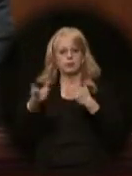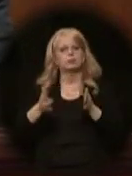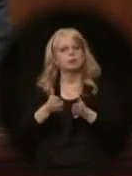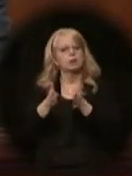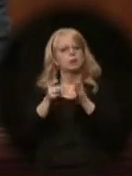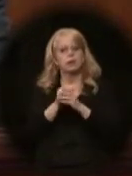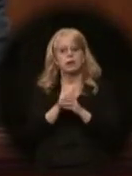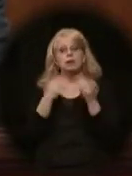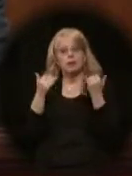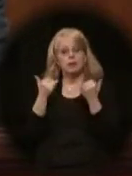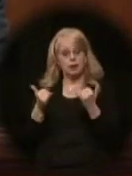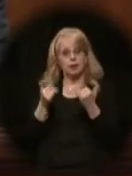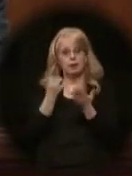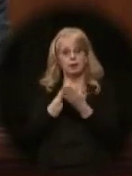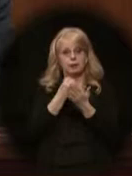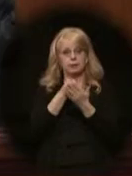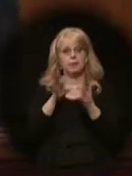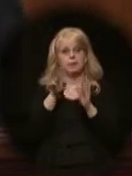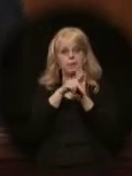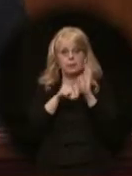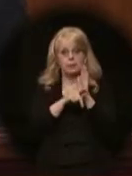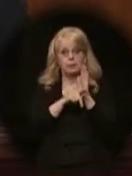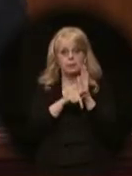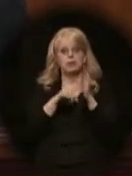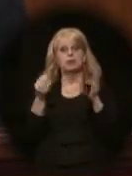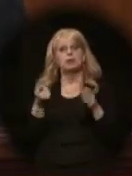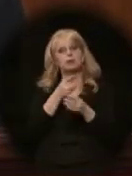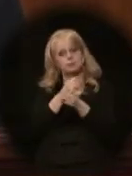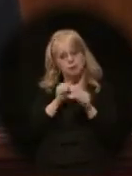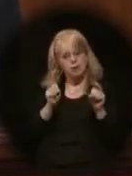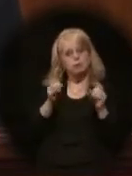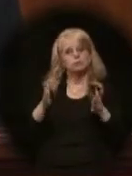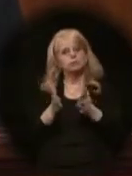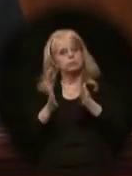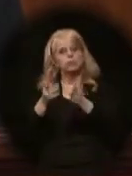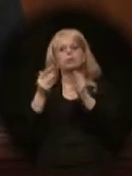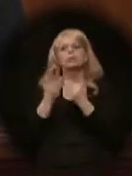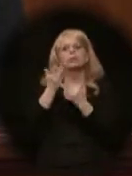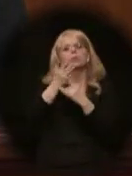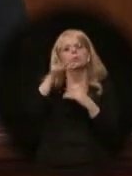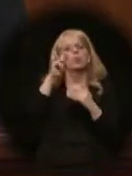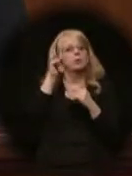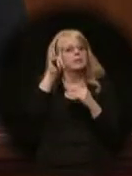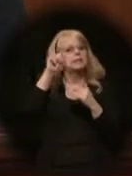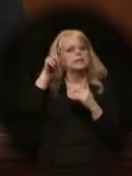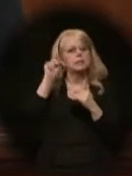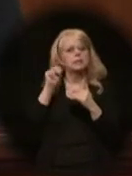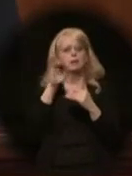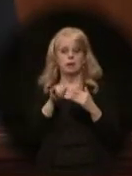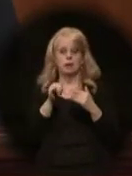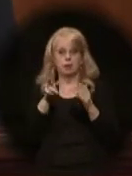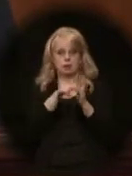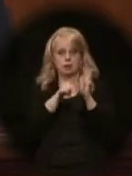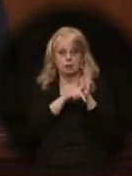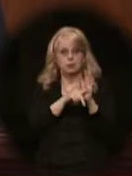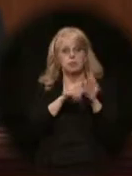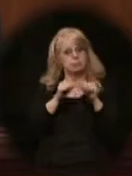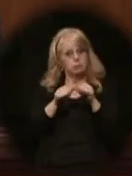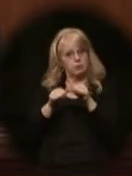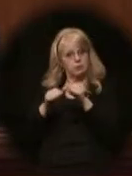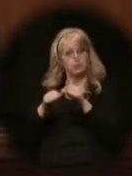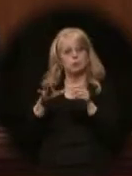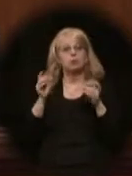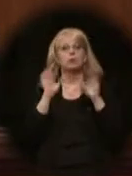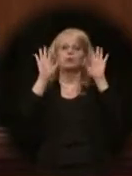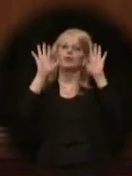Our current economic policies navigated us safely through the Great Recession. With these policies in hand, the Great Alaska